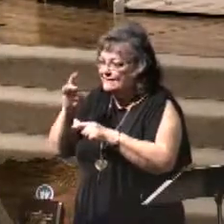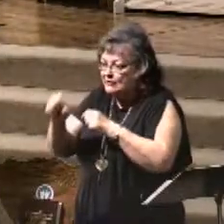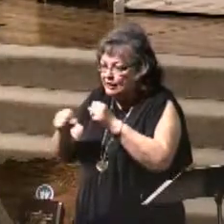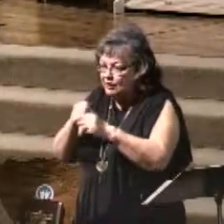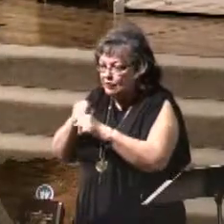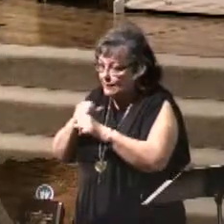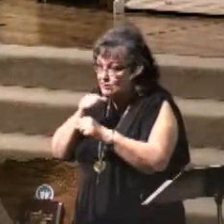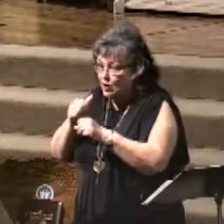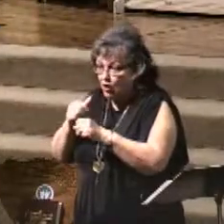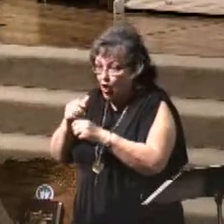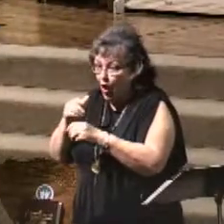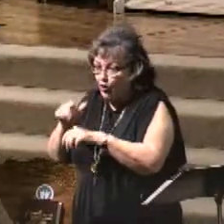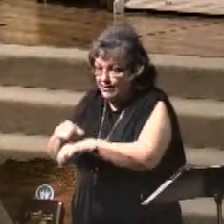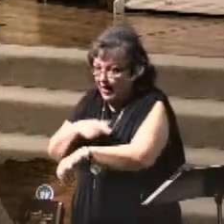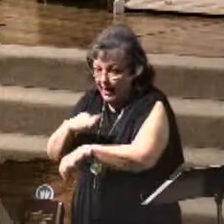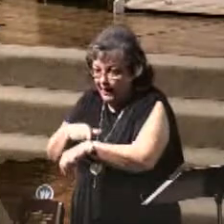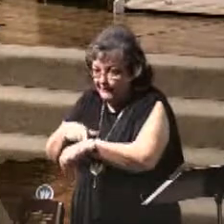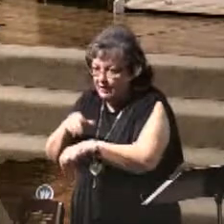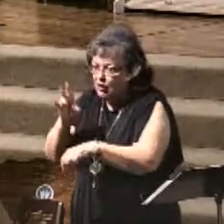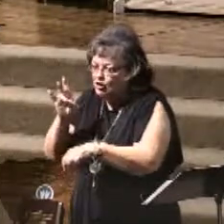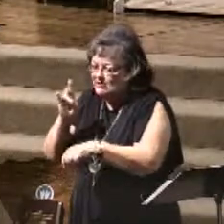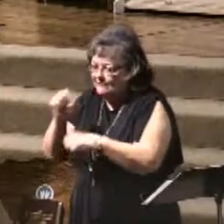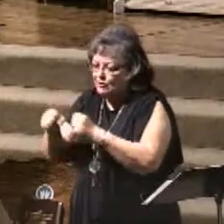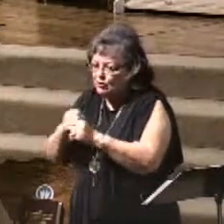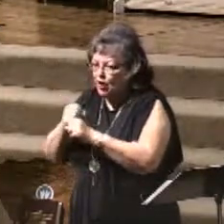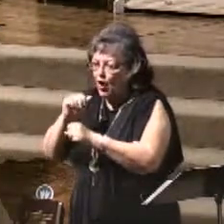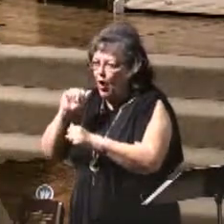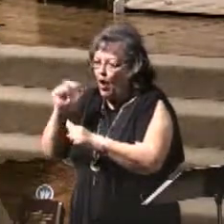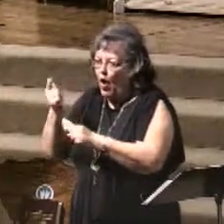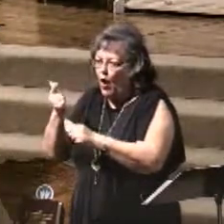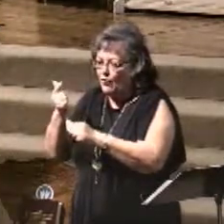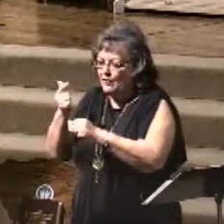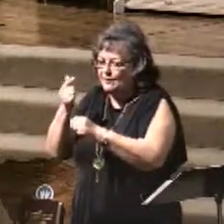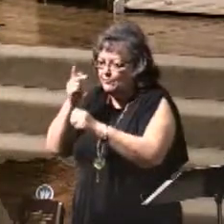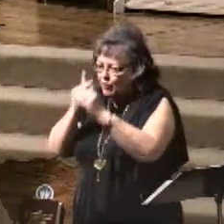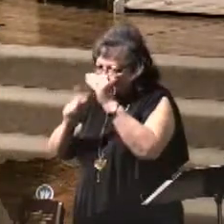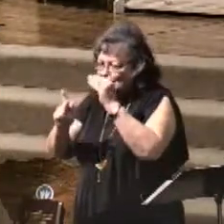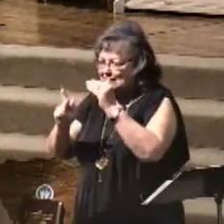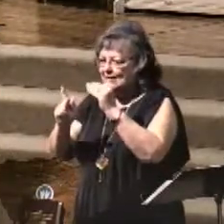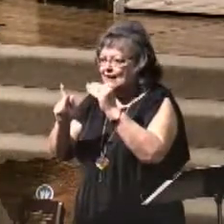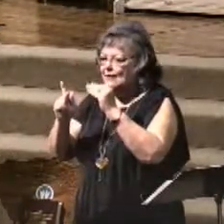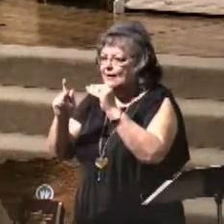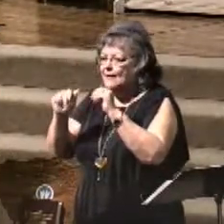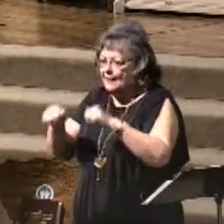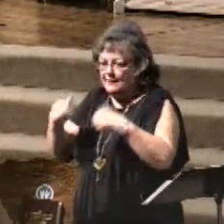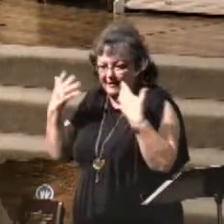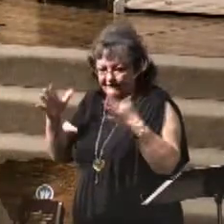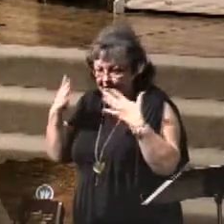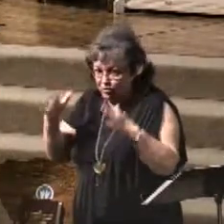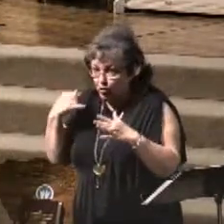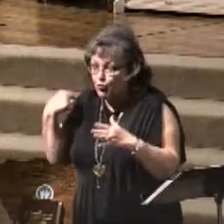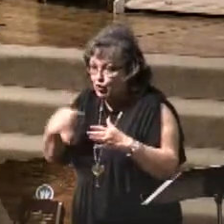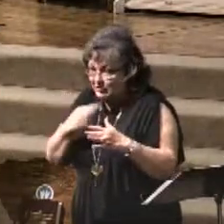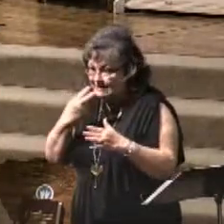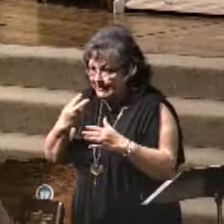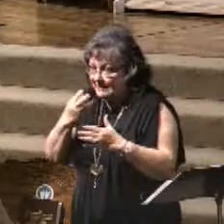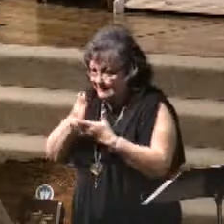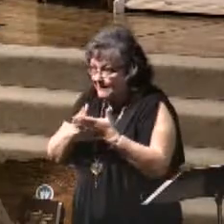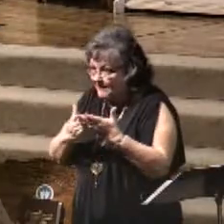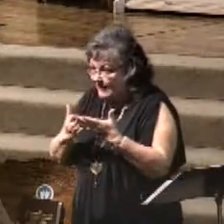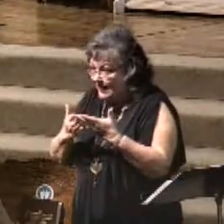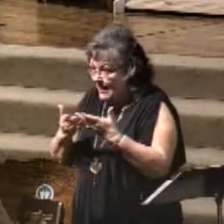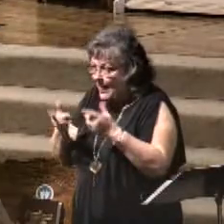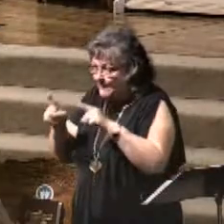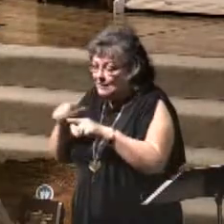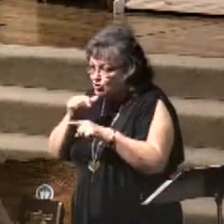so that all of the prophecy can be fulfilled. We're seeing some of that right now, even though it's not